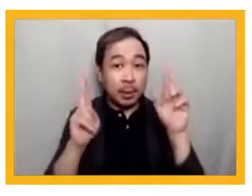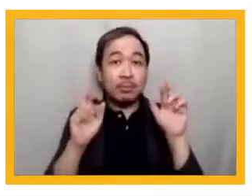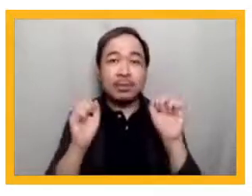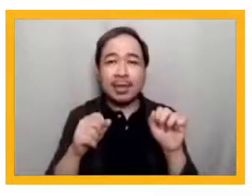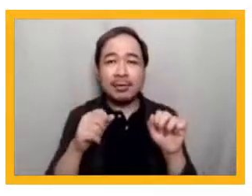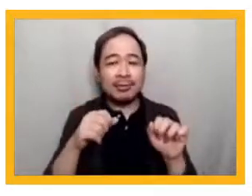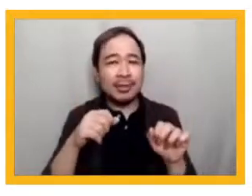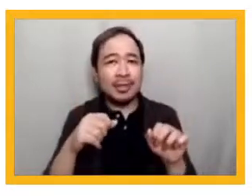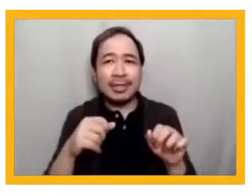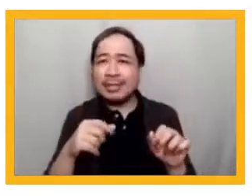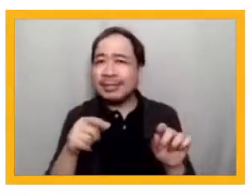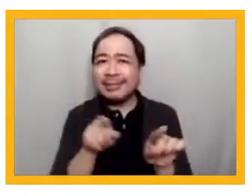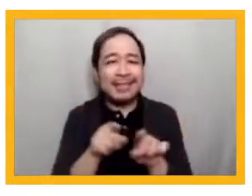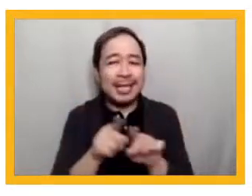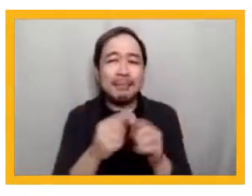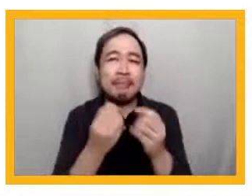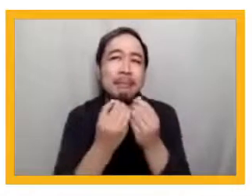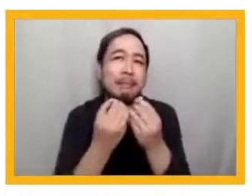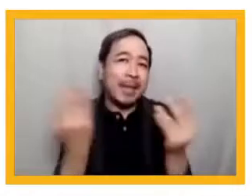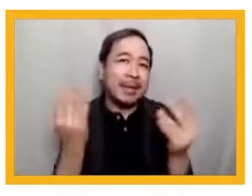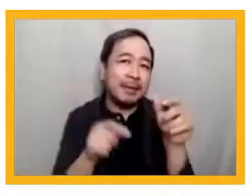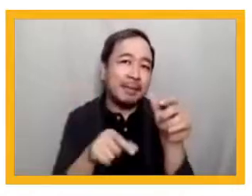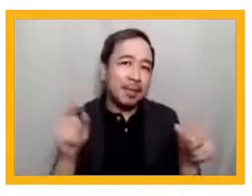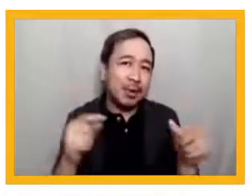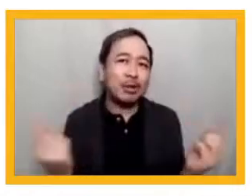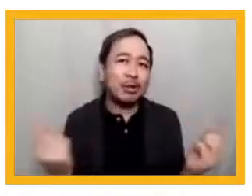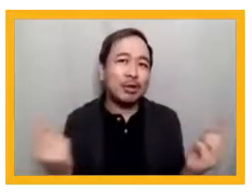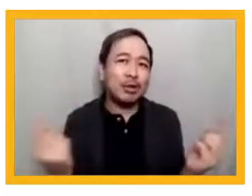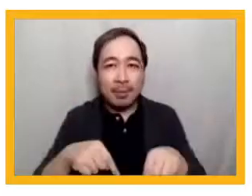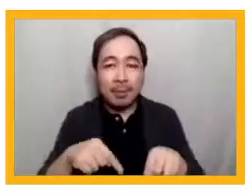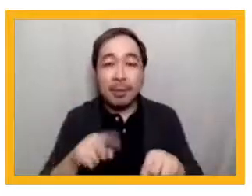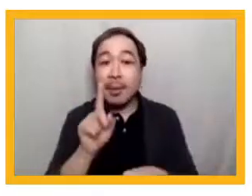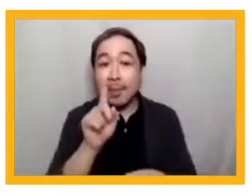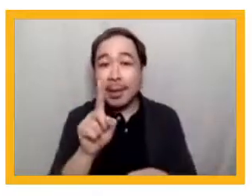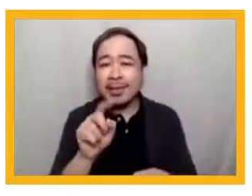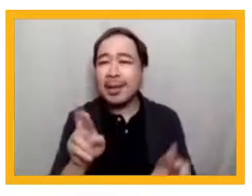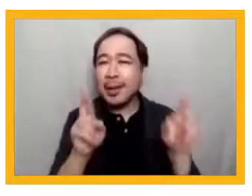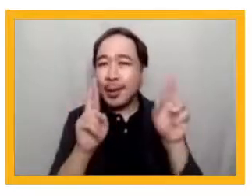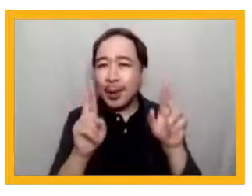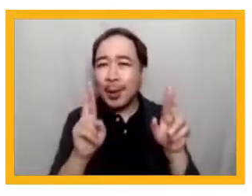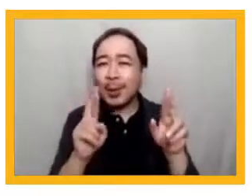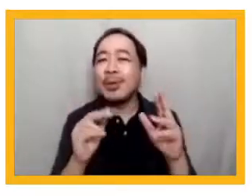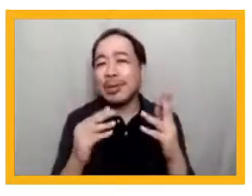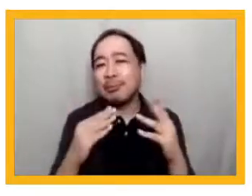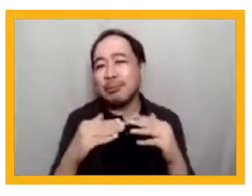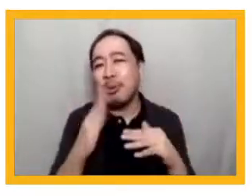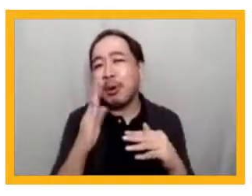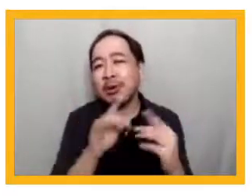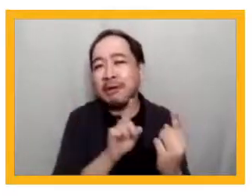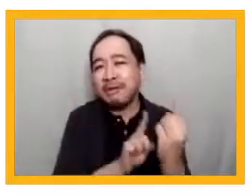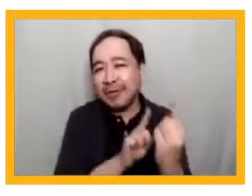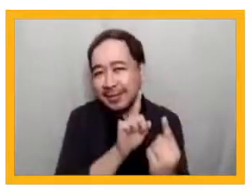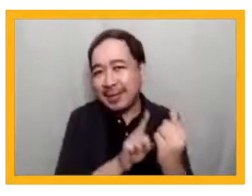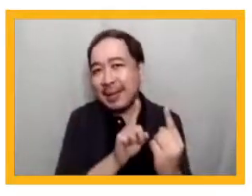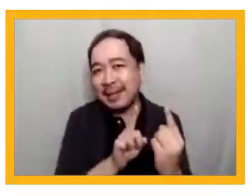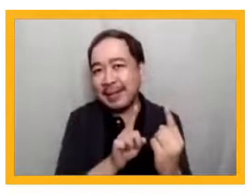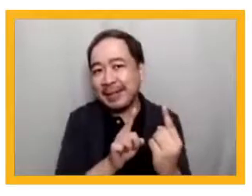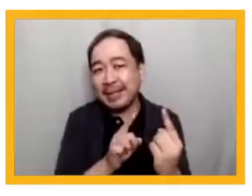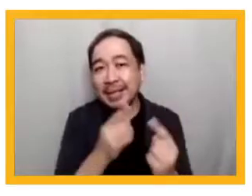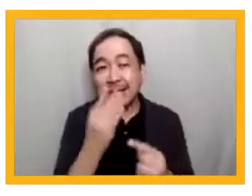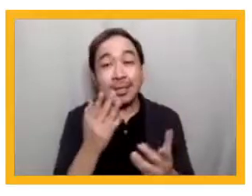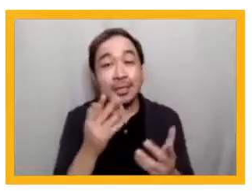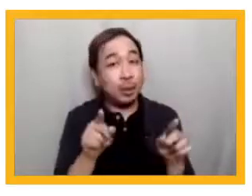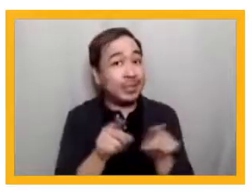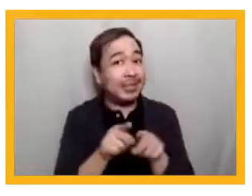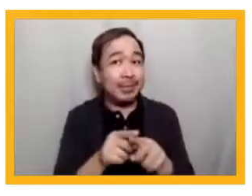attendance targets that we hit this one or higher, but that we will do it in a more physical and in-person format. Because like learning,